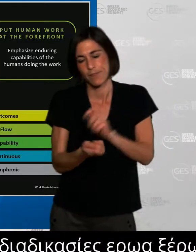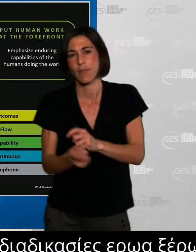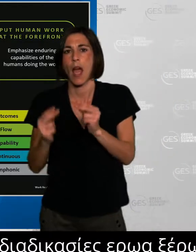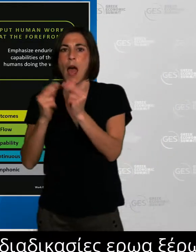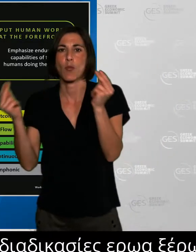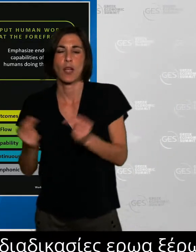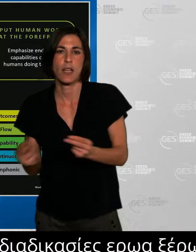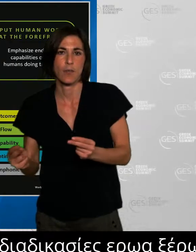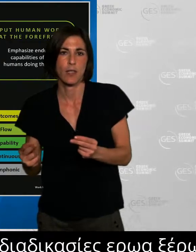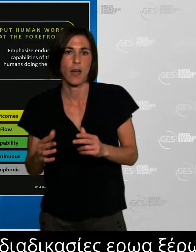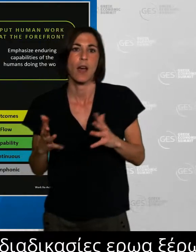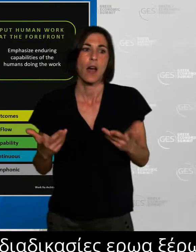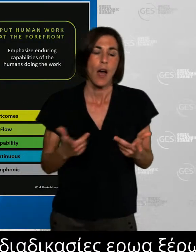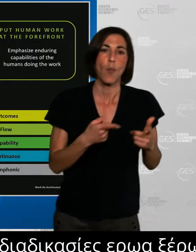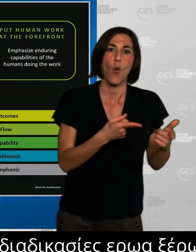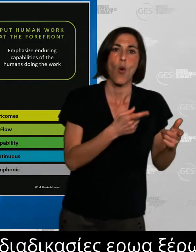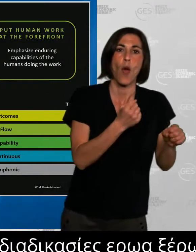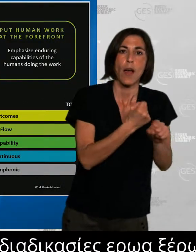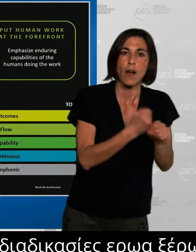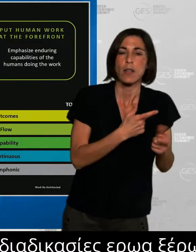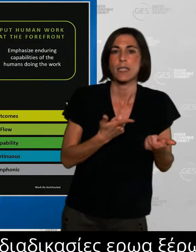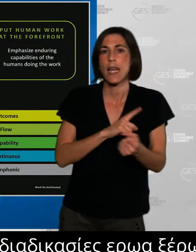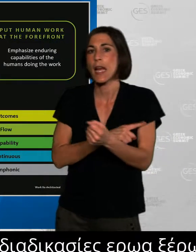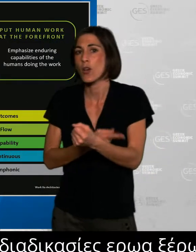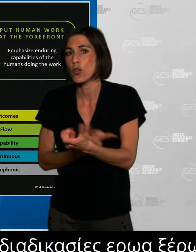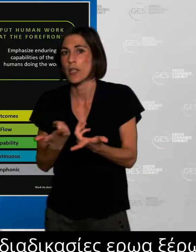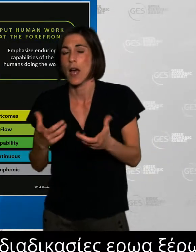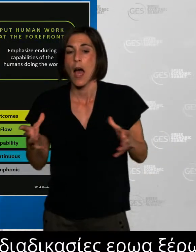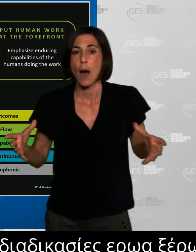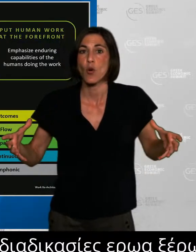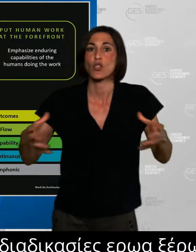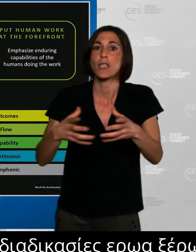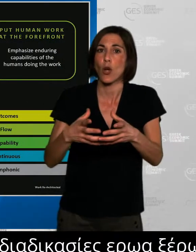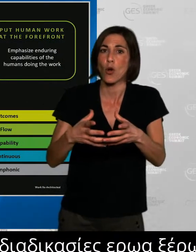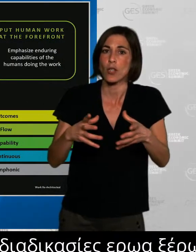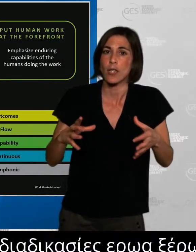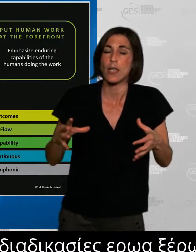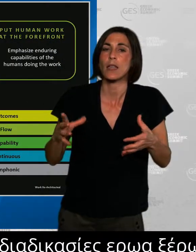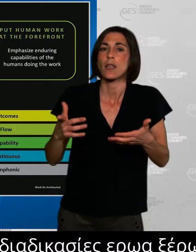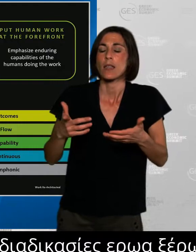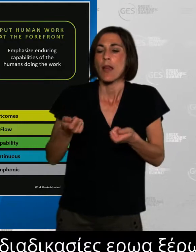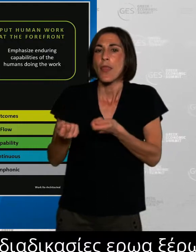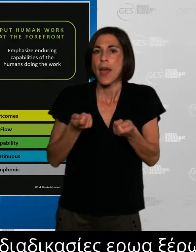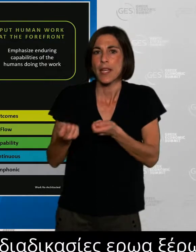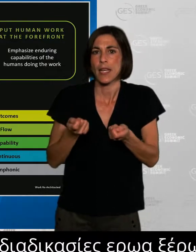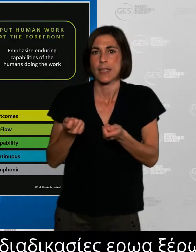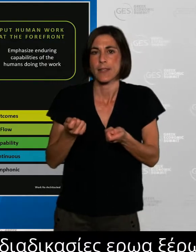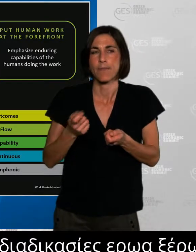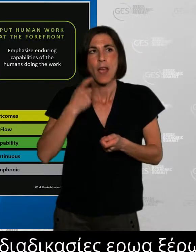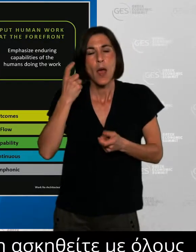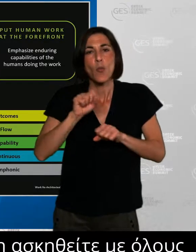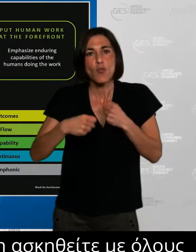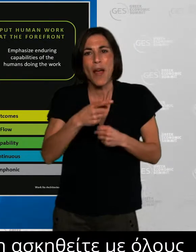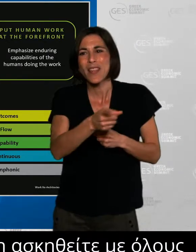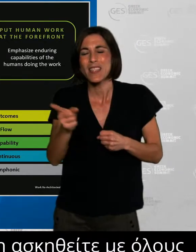collective intelligence and knowledge management? And thinking about it in terms of not just sort of a myopic,